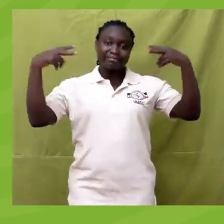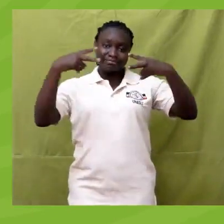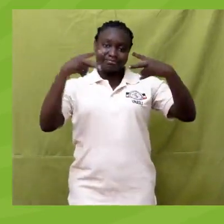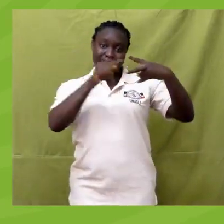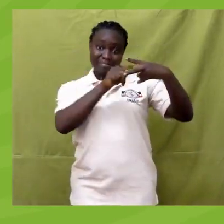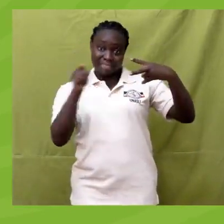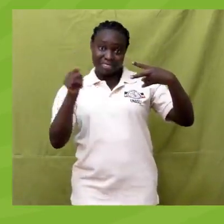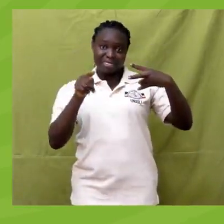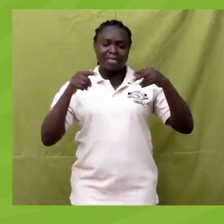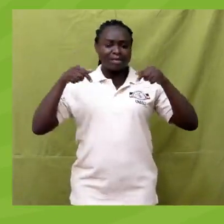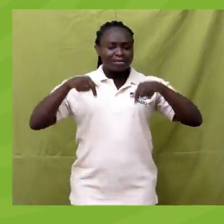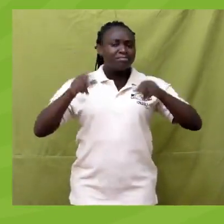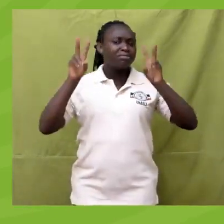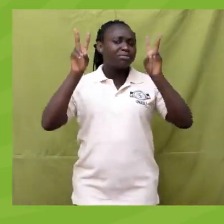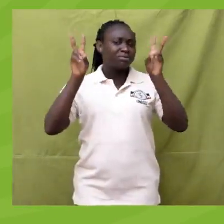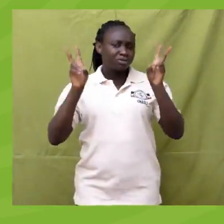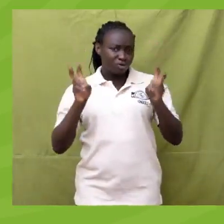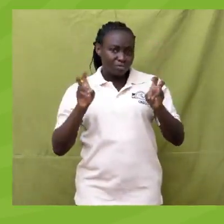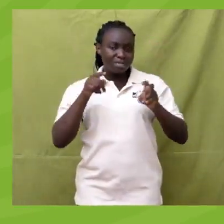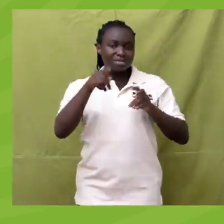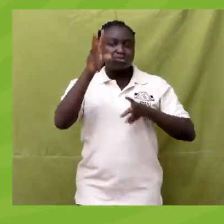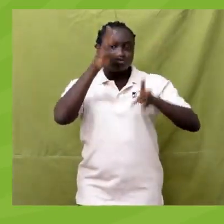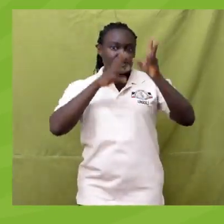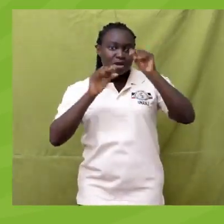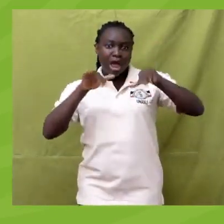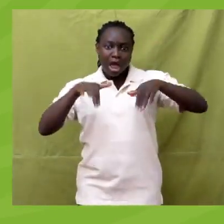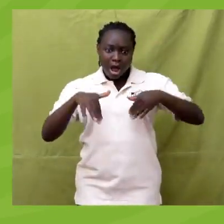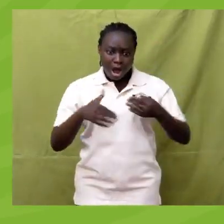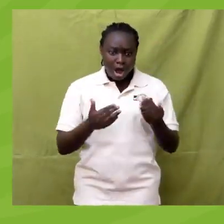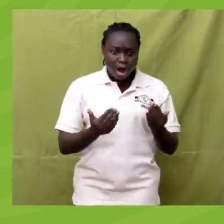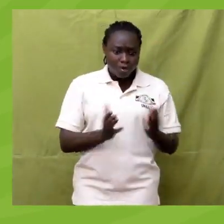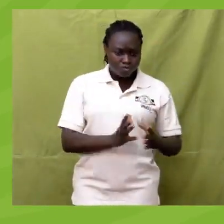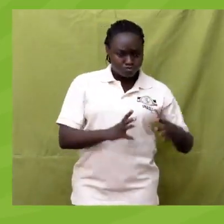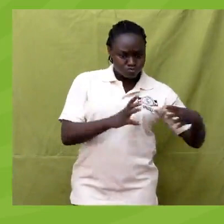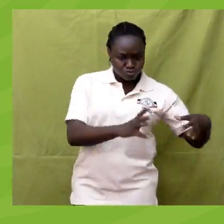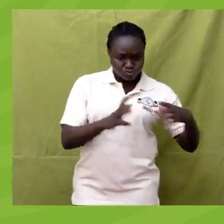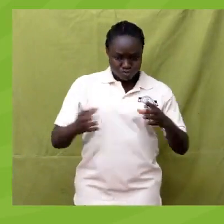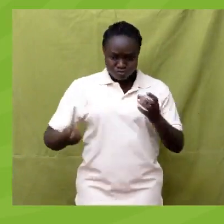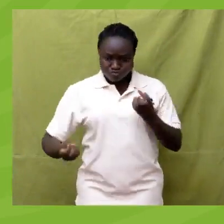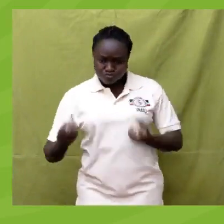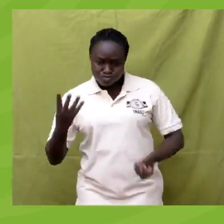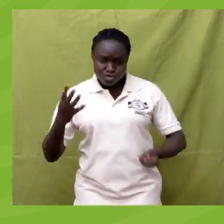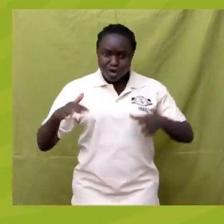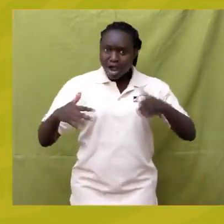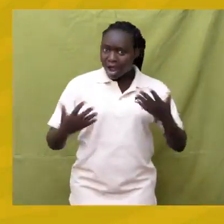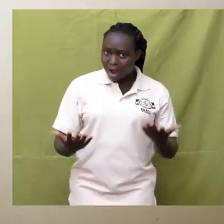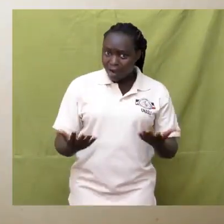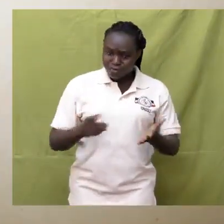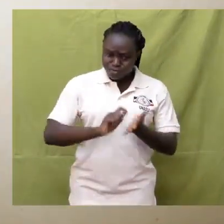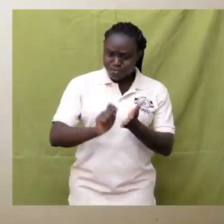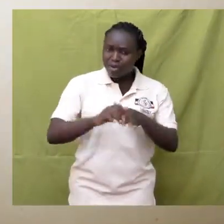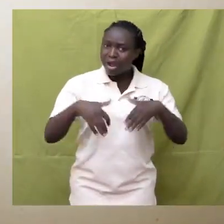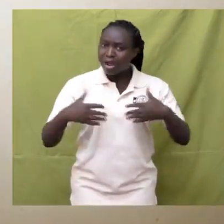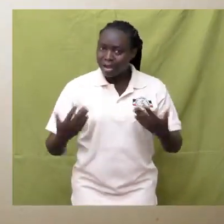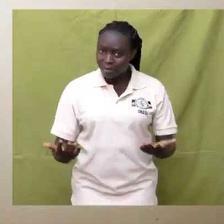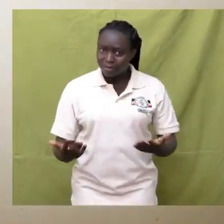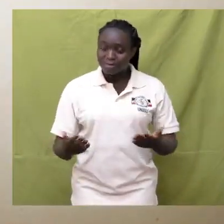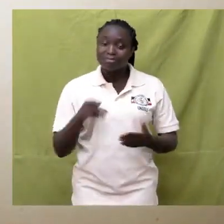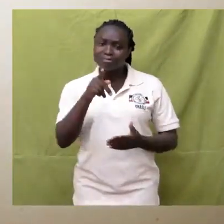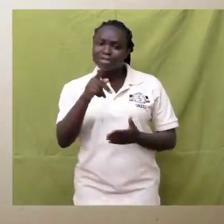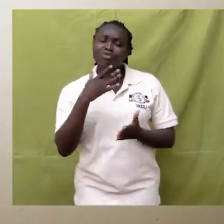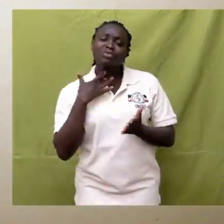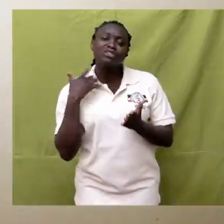going to learn how to form and write equivalent sets. You will need